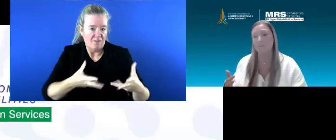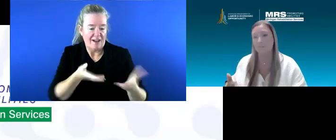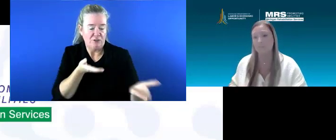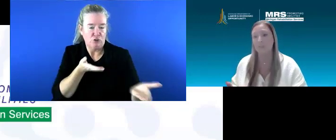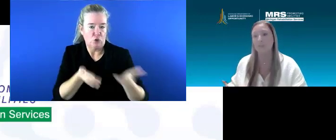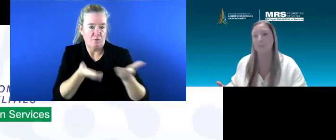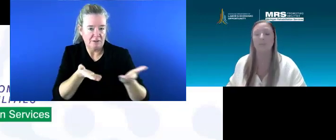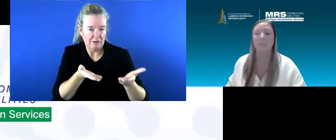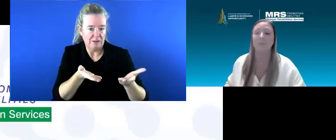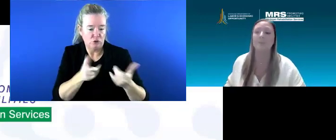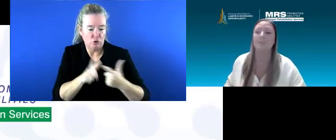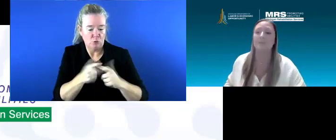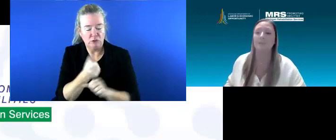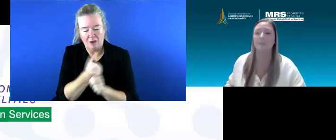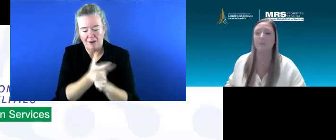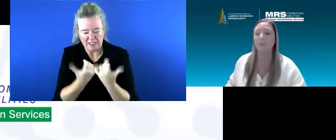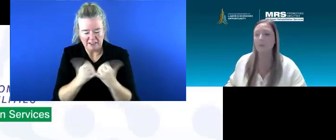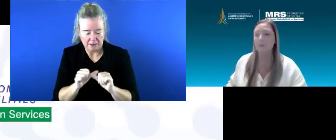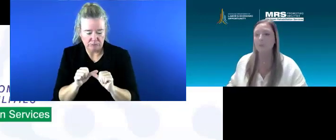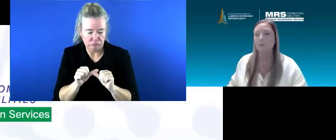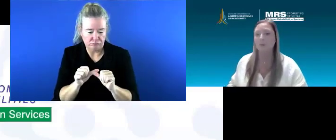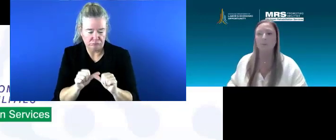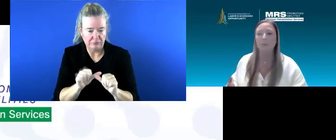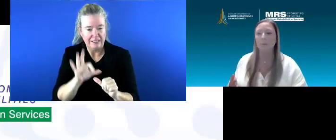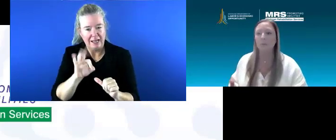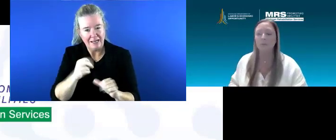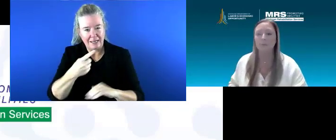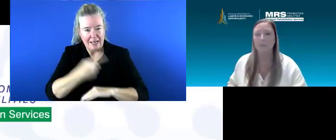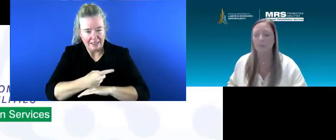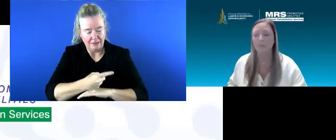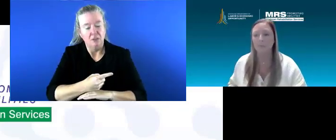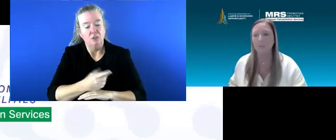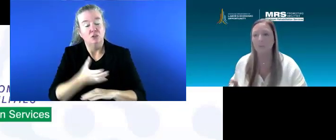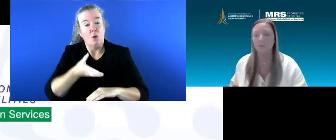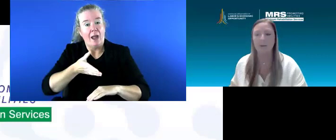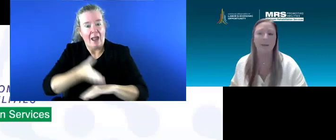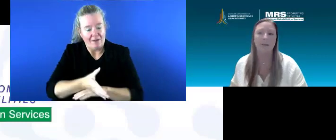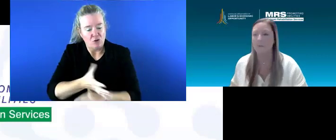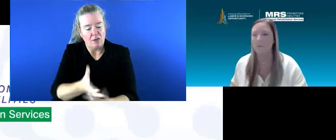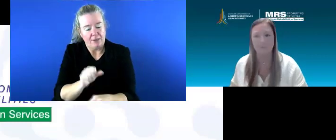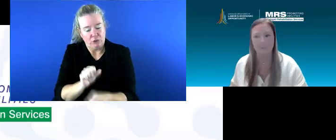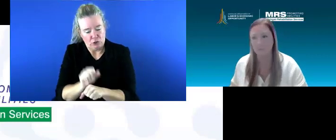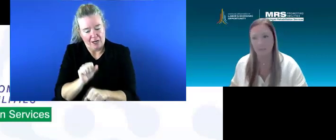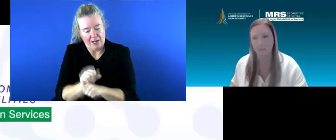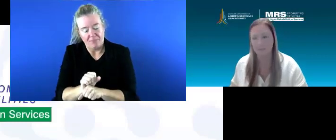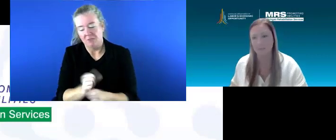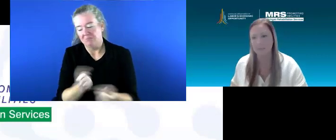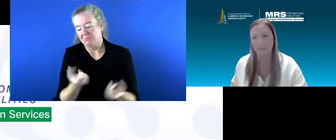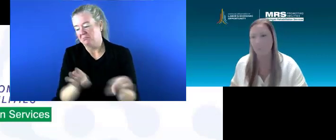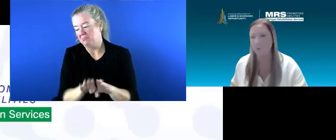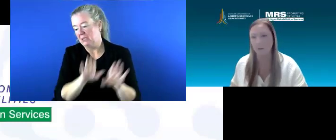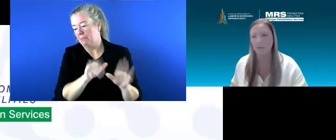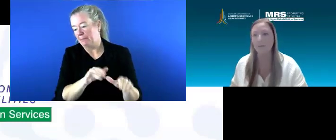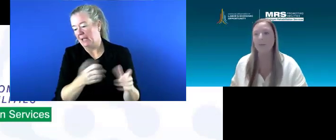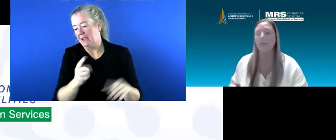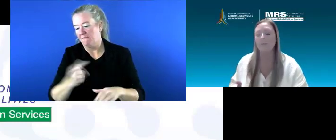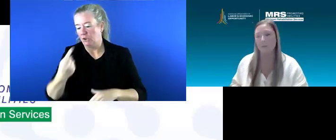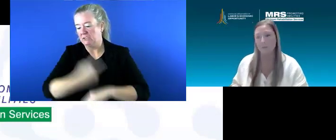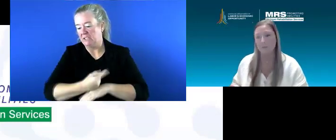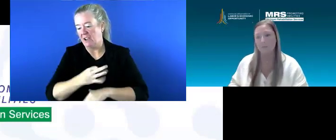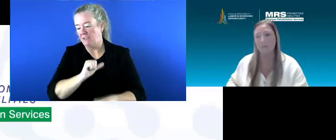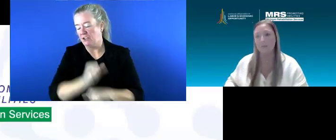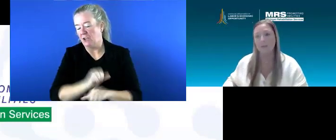to make sure that they're successful. So like once they get employed, we're not going to close their case on day one.